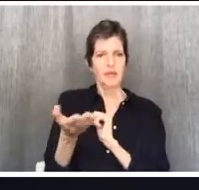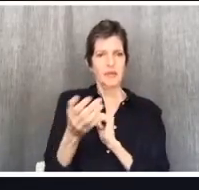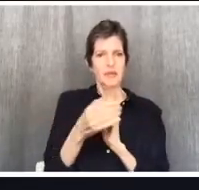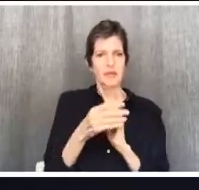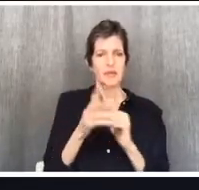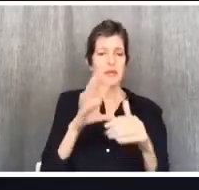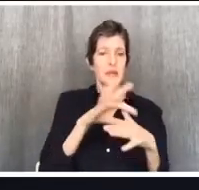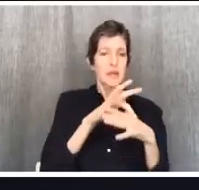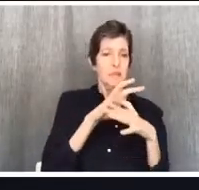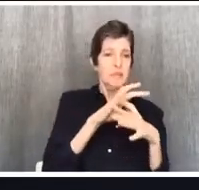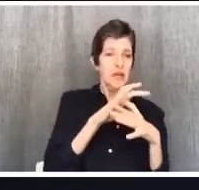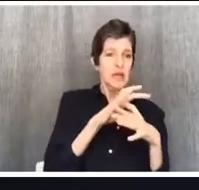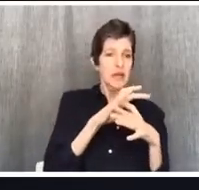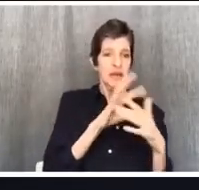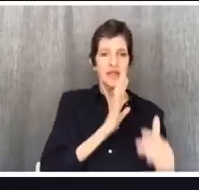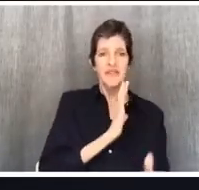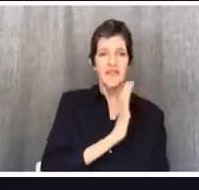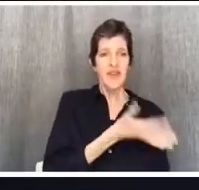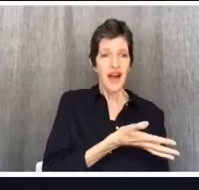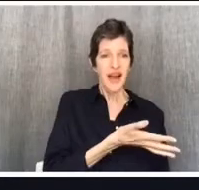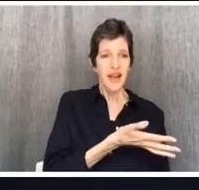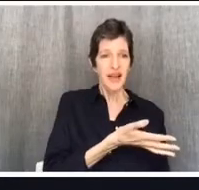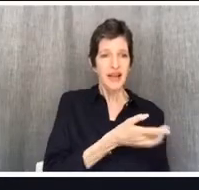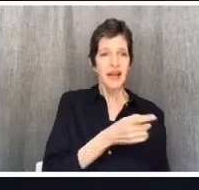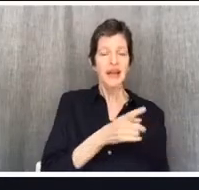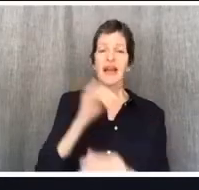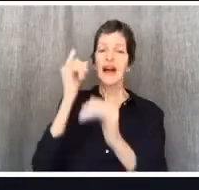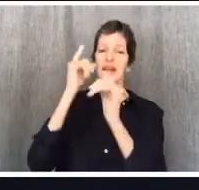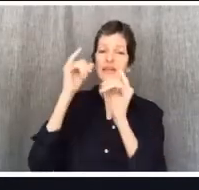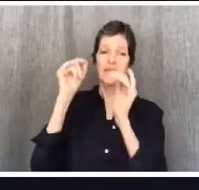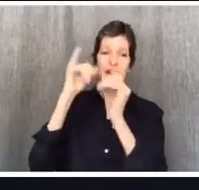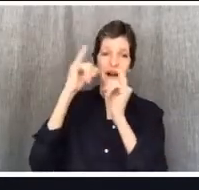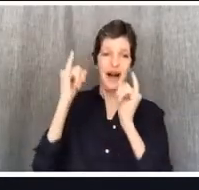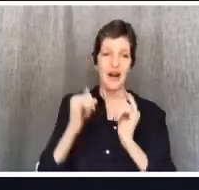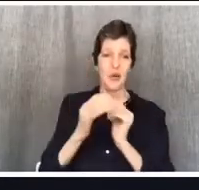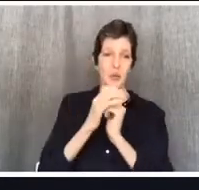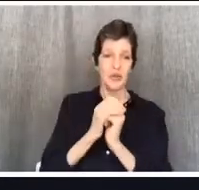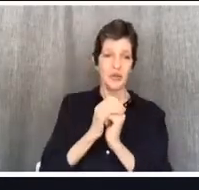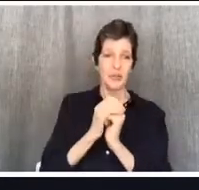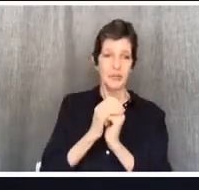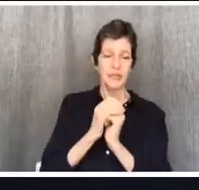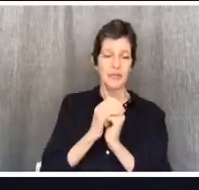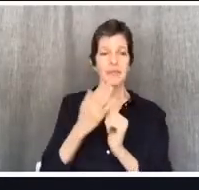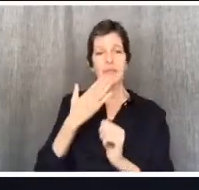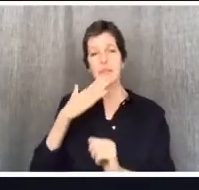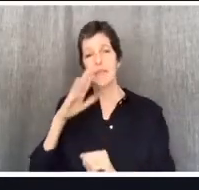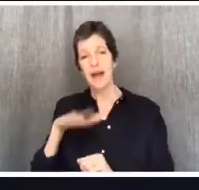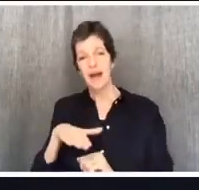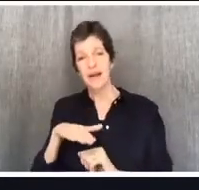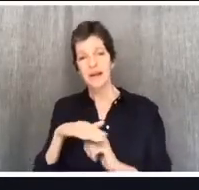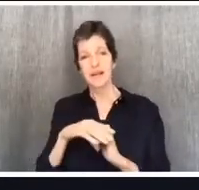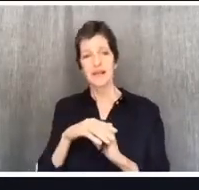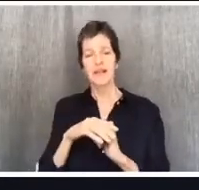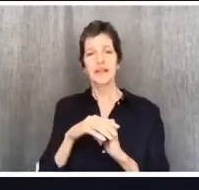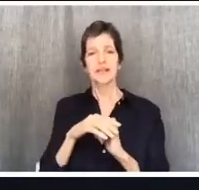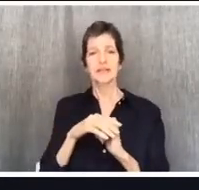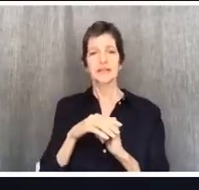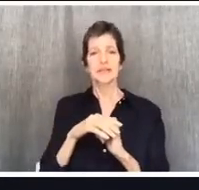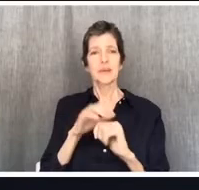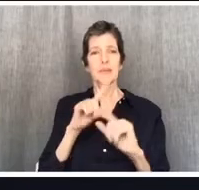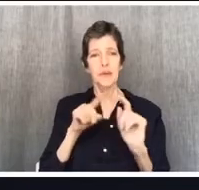not bad, but as a part of a ritual, it is bad. You should know that you are free.